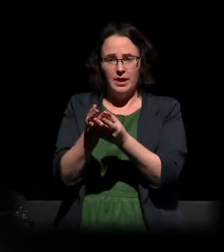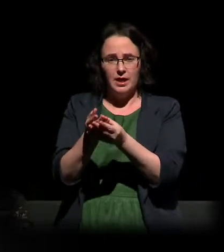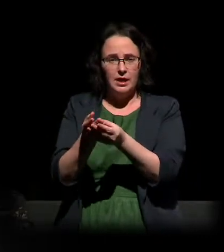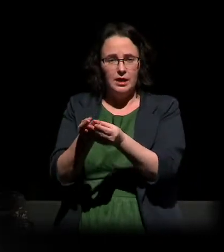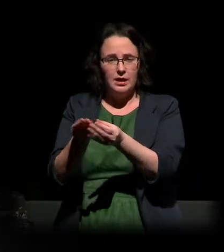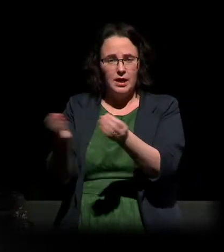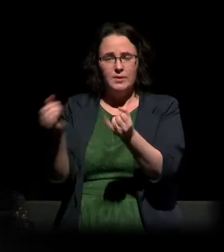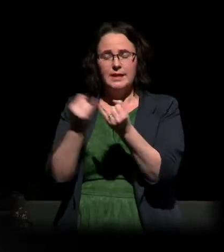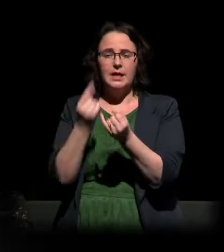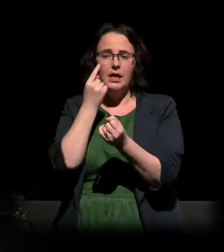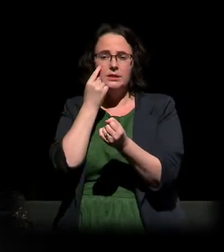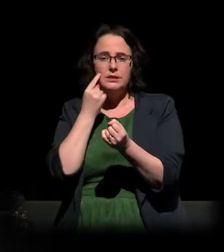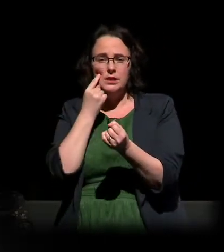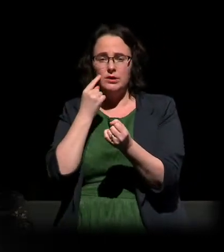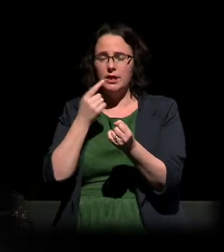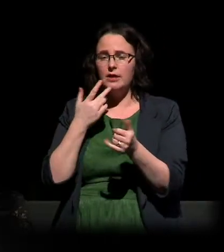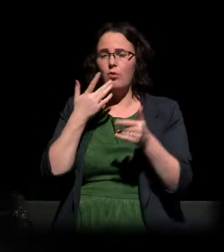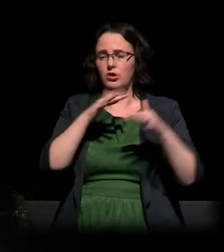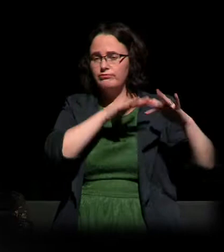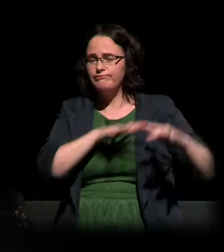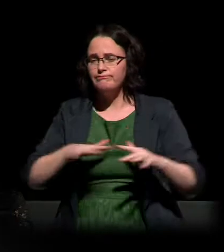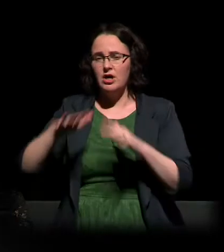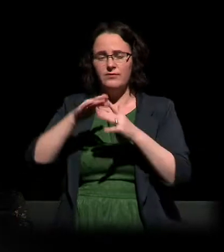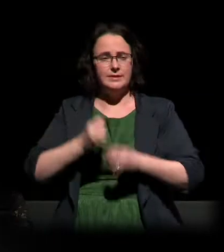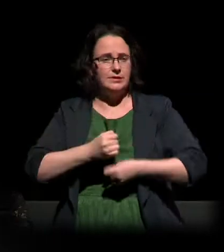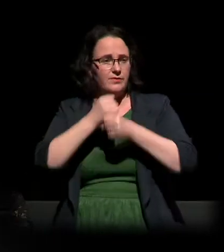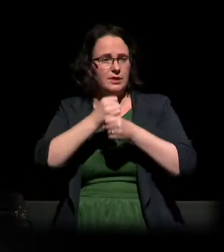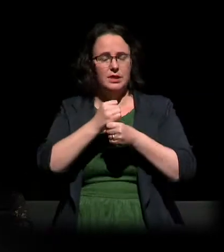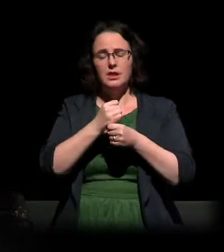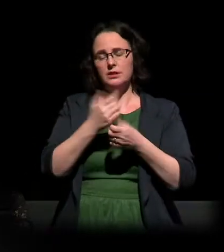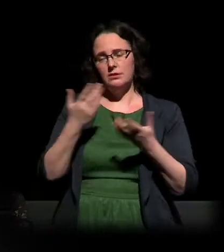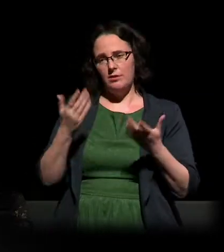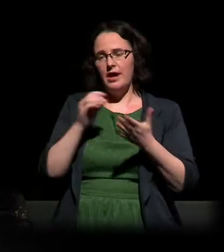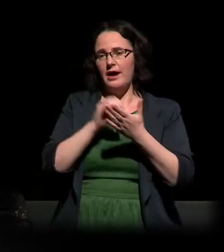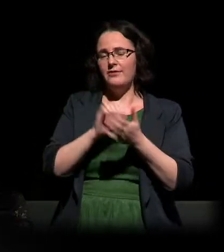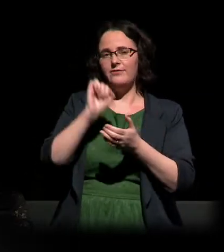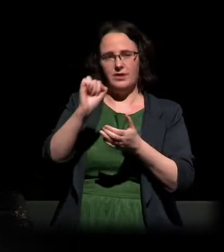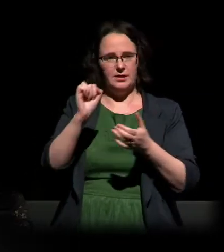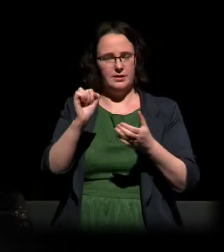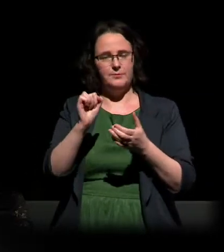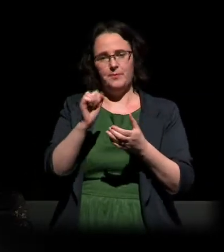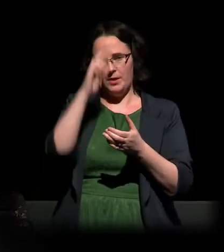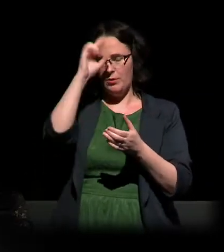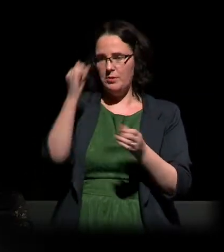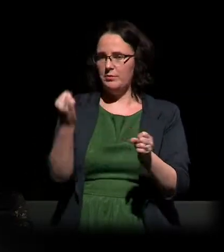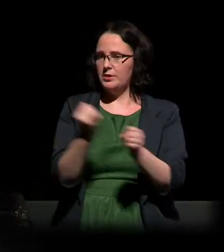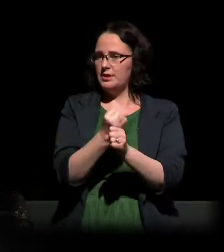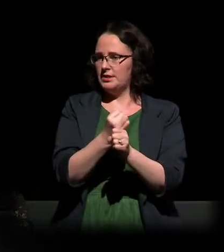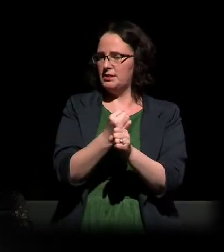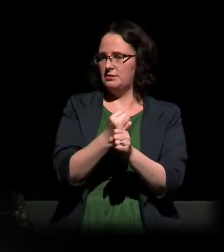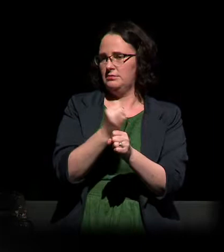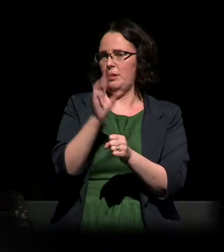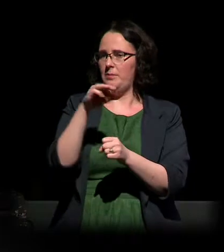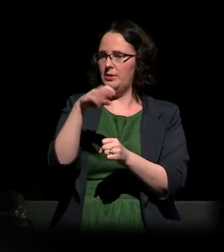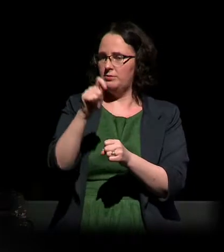So I'm delighted that the Irish Jewish Museum has erected a memorial to Etty and her son, both Irish citizens, who shared a humanity